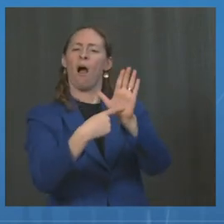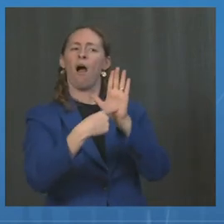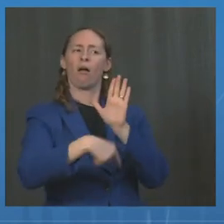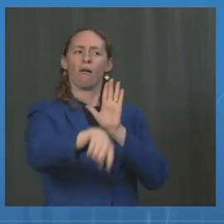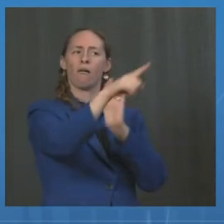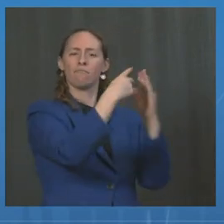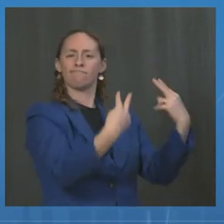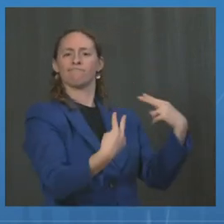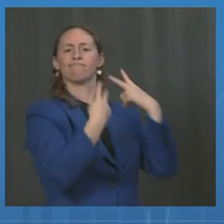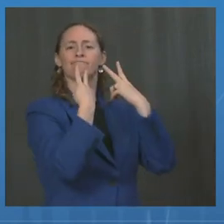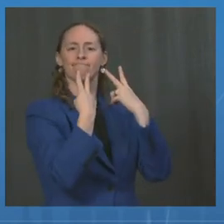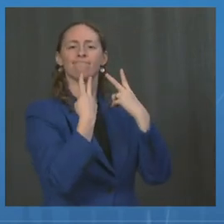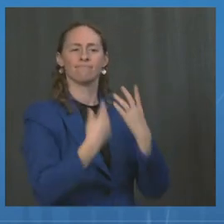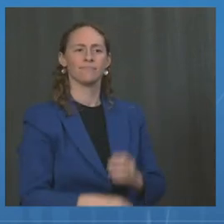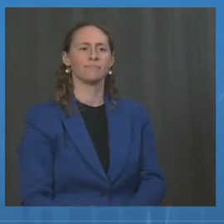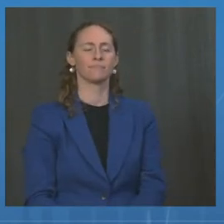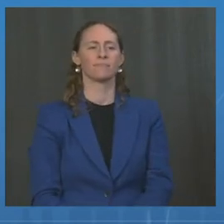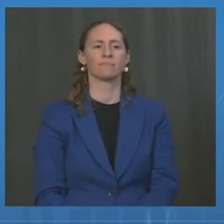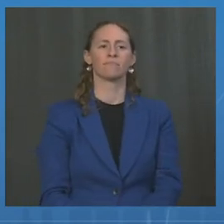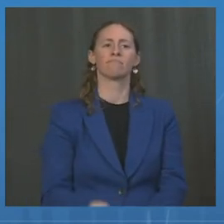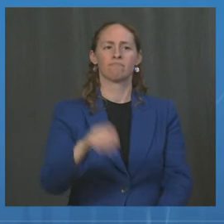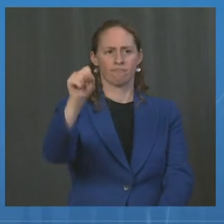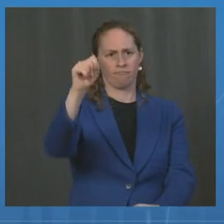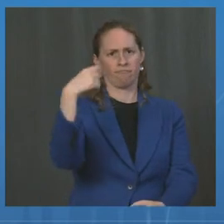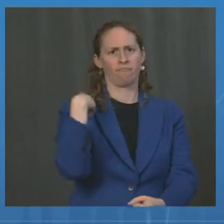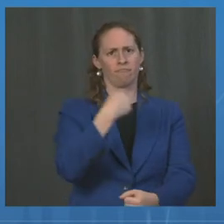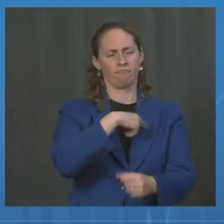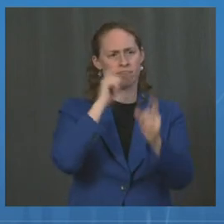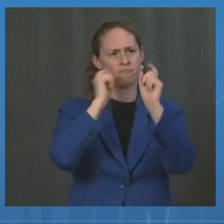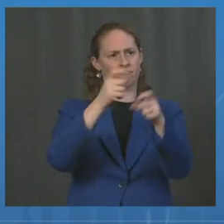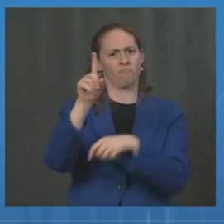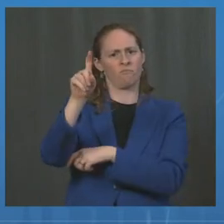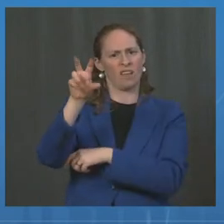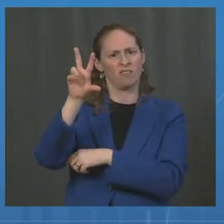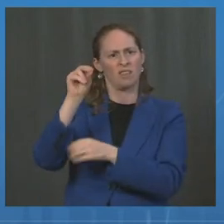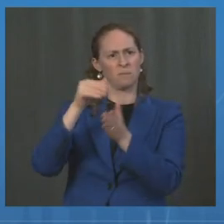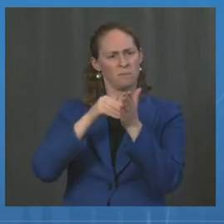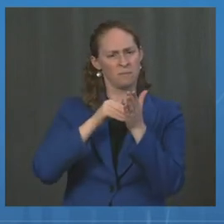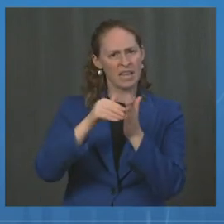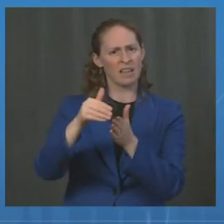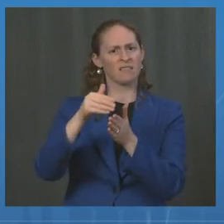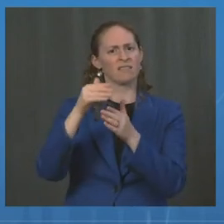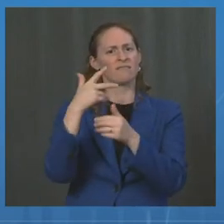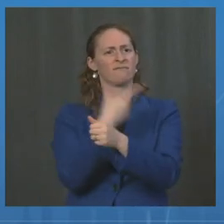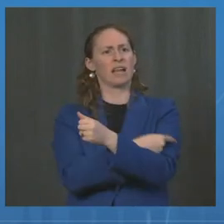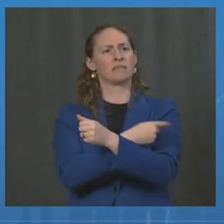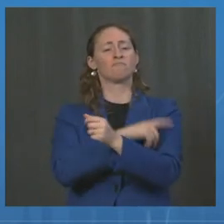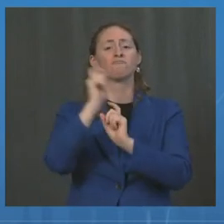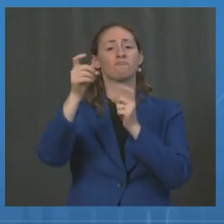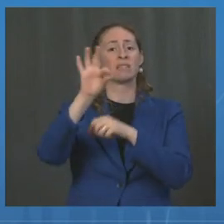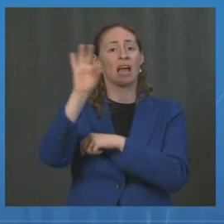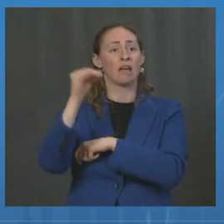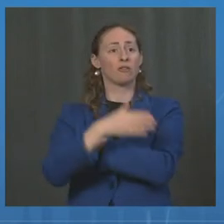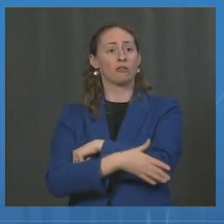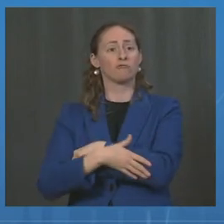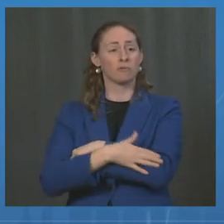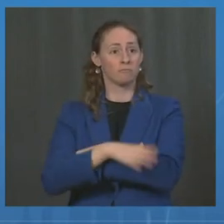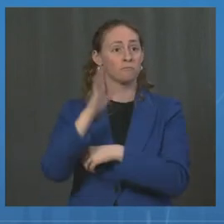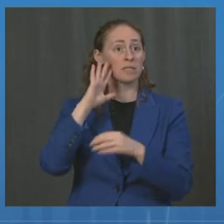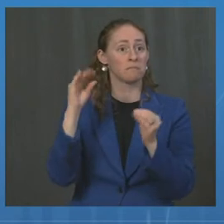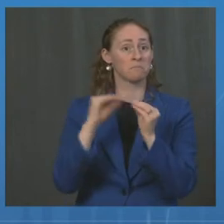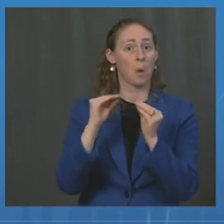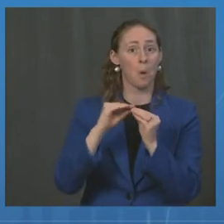130 million doses to 90 countries. We will be giving 200 million before the end of the year